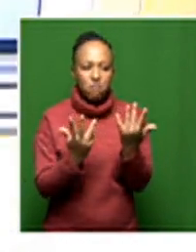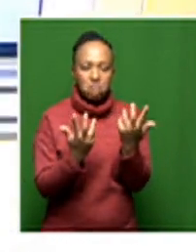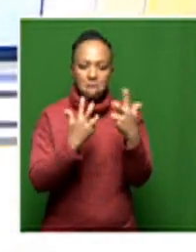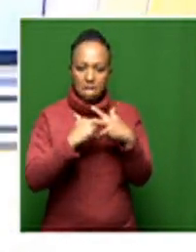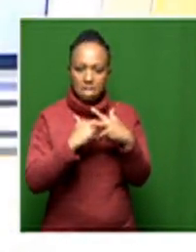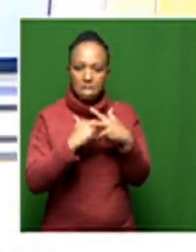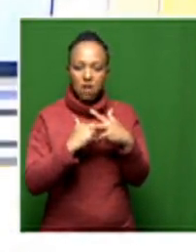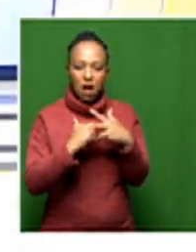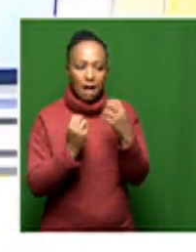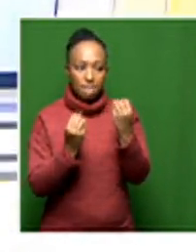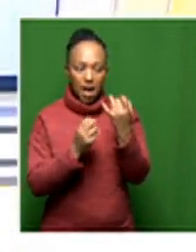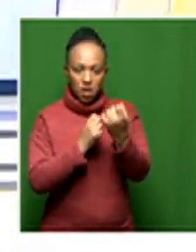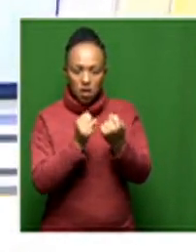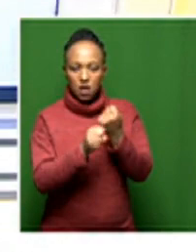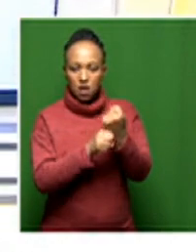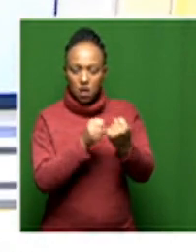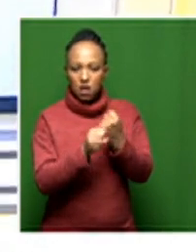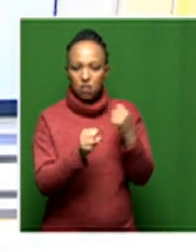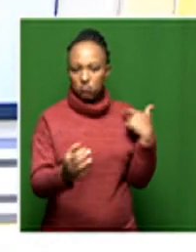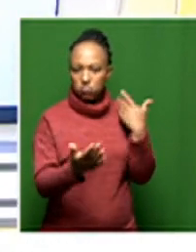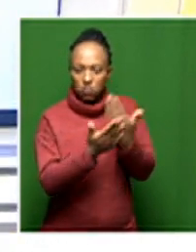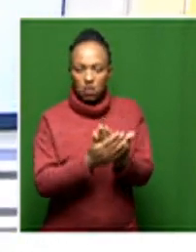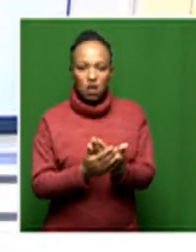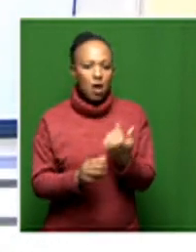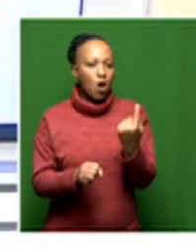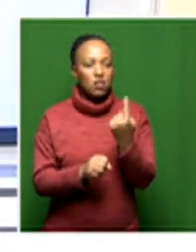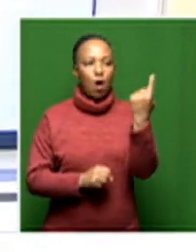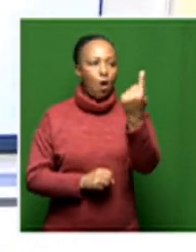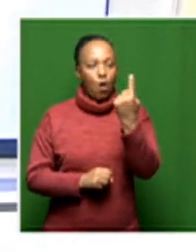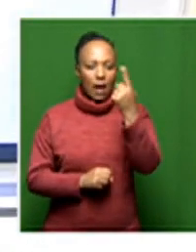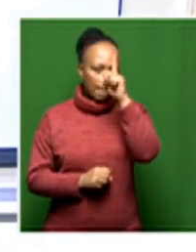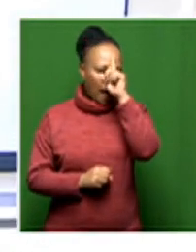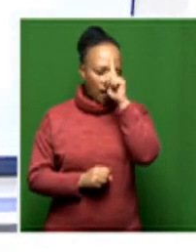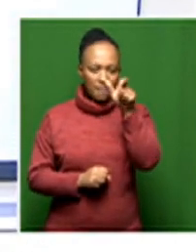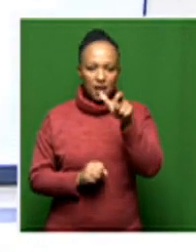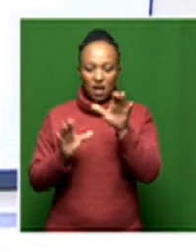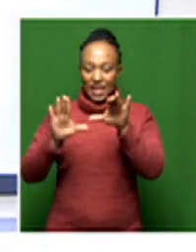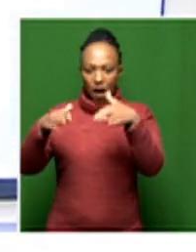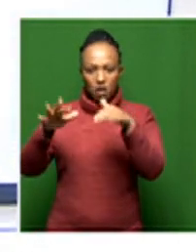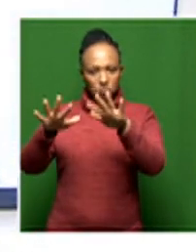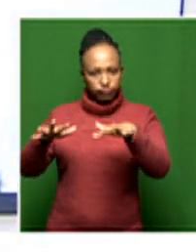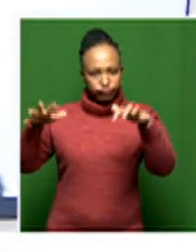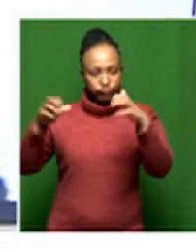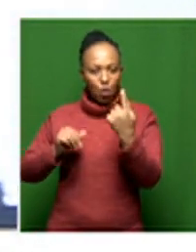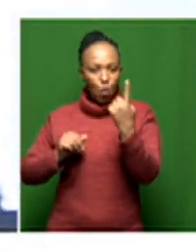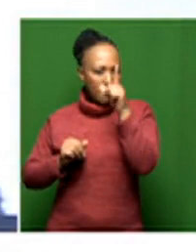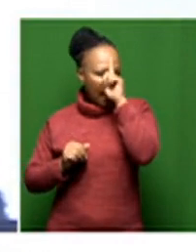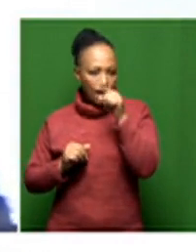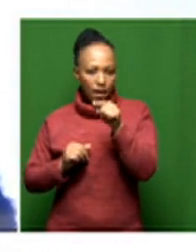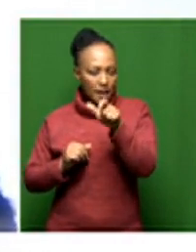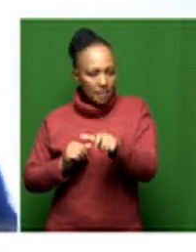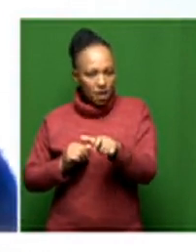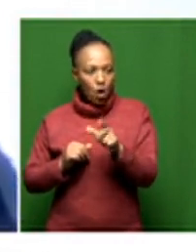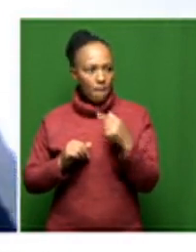many many years i've always been the only black person in class or the only black person that's taking